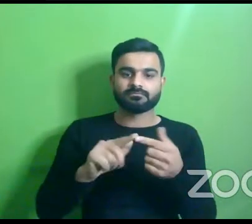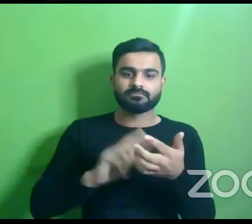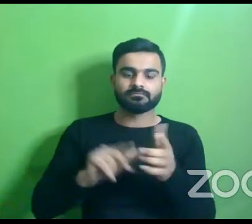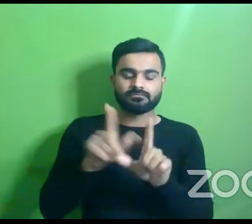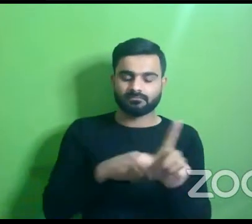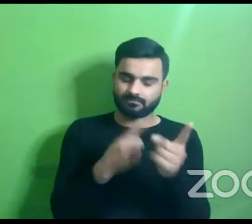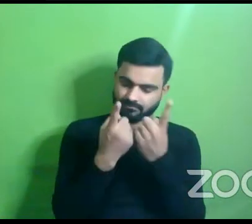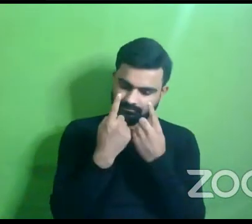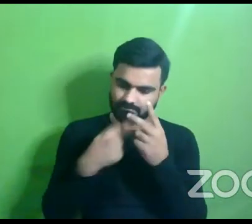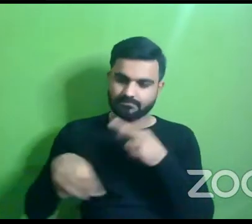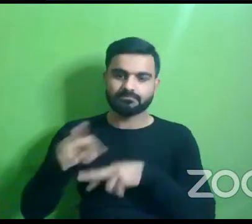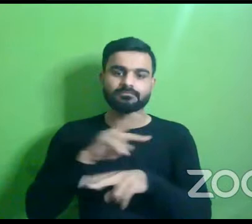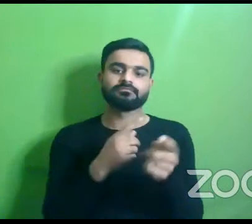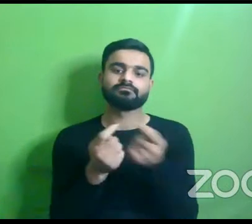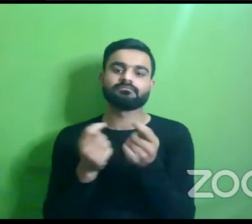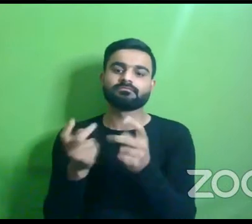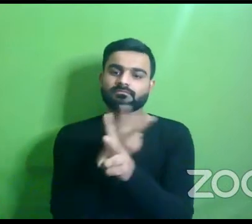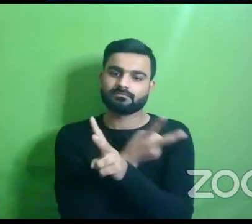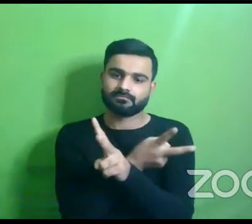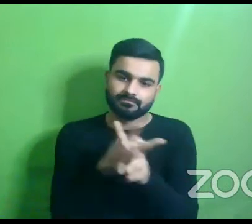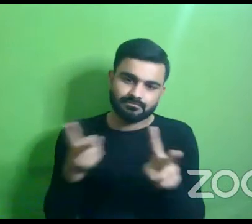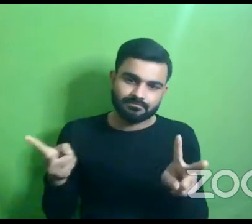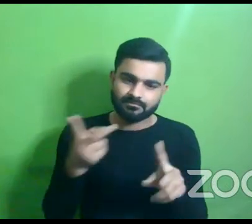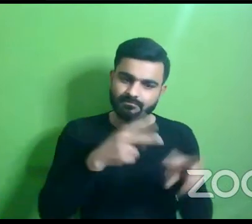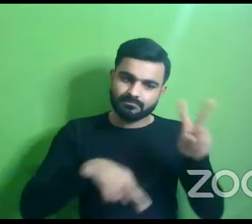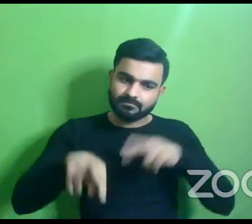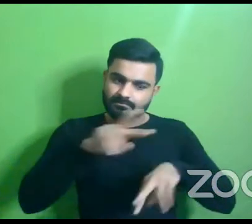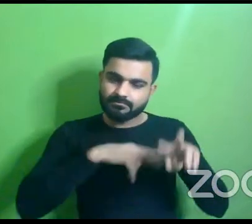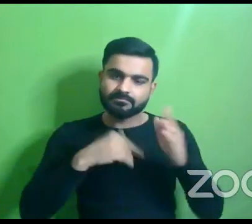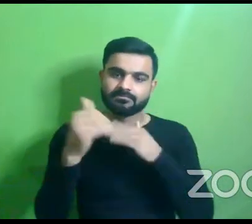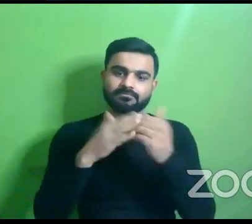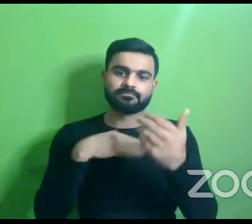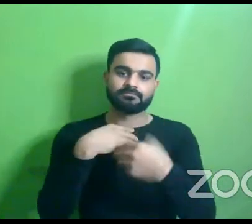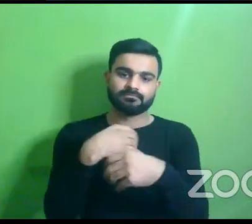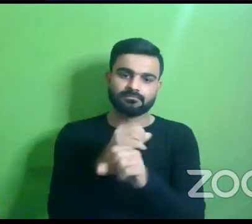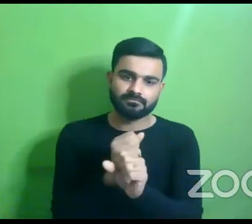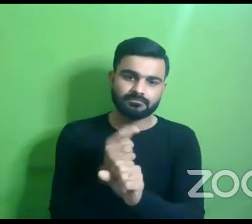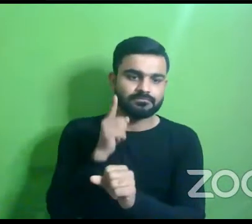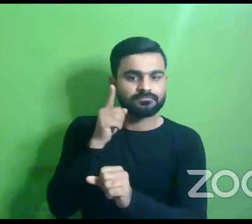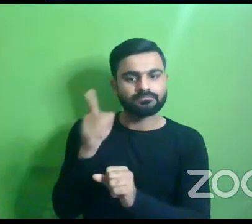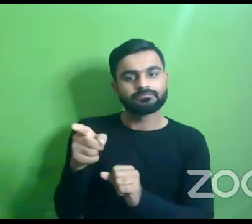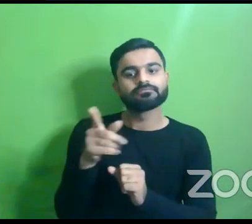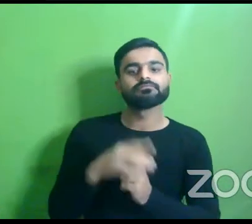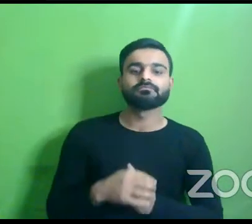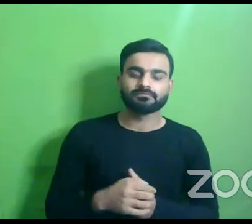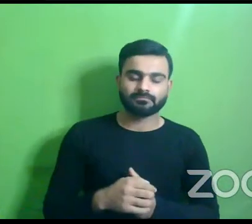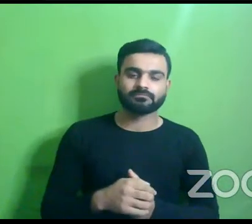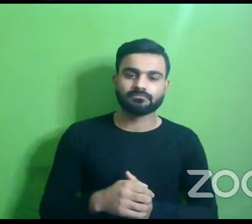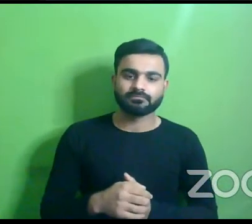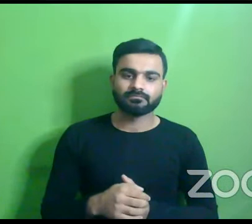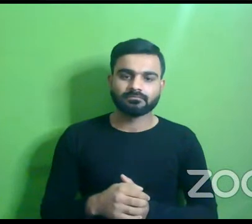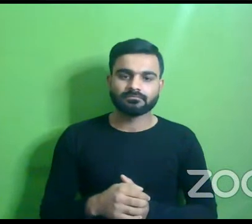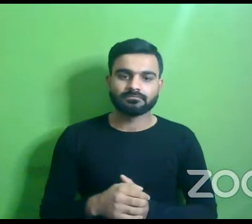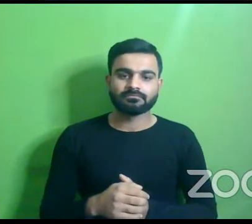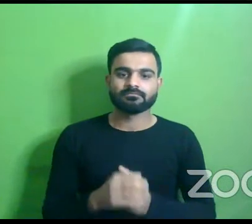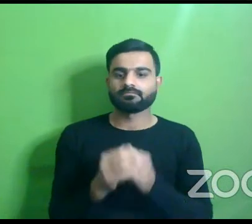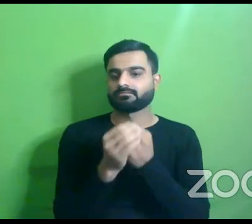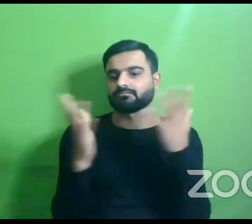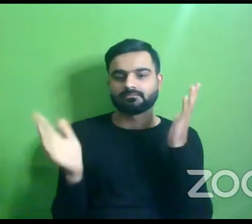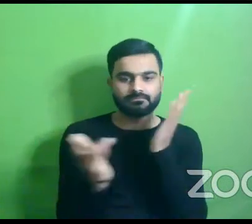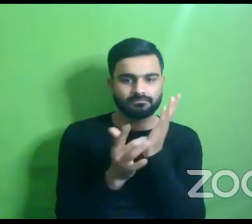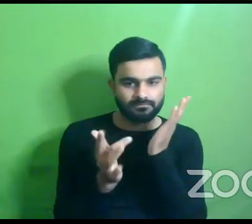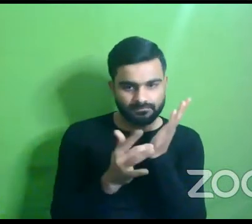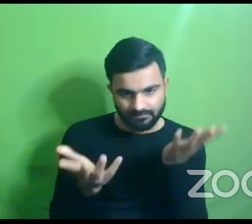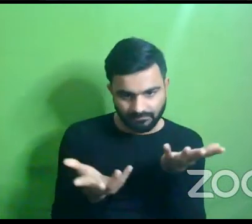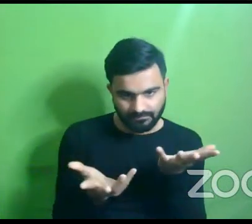uh there have been multiple rounds of capacity building for them uh you know uh in terms of technical uh